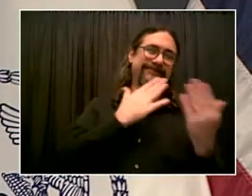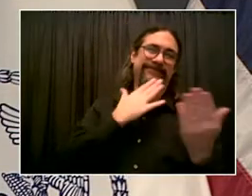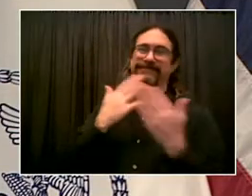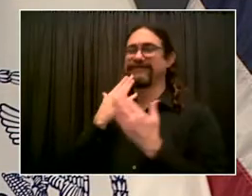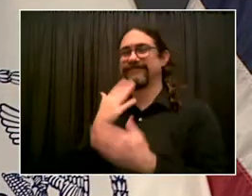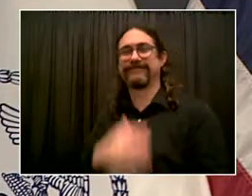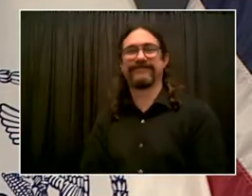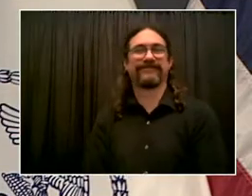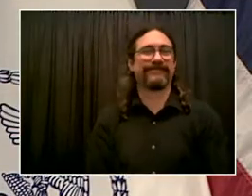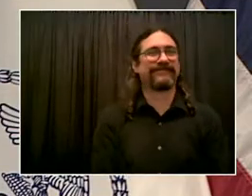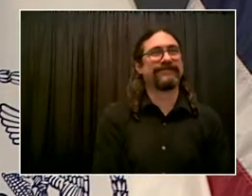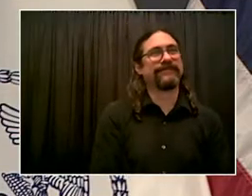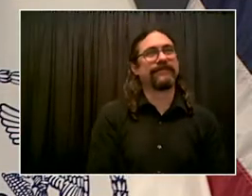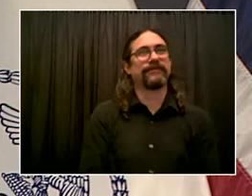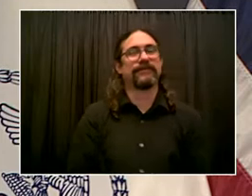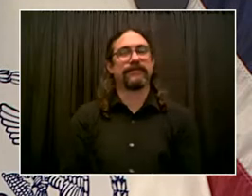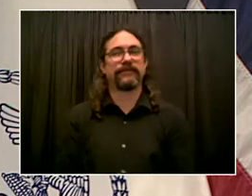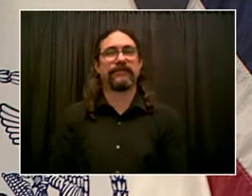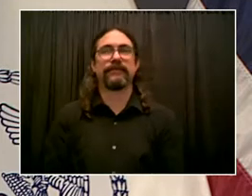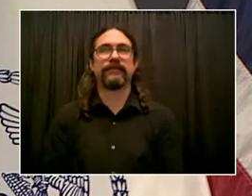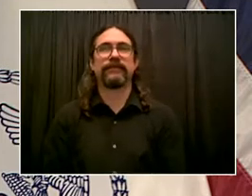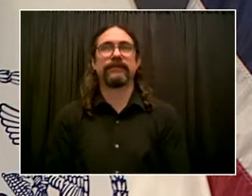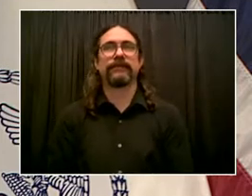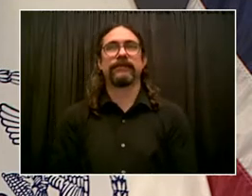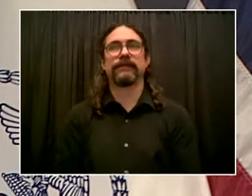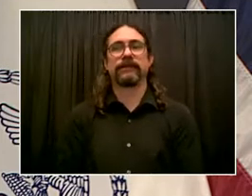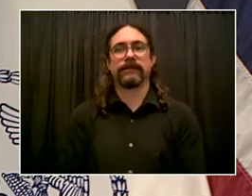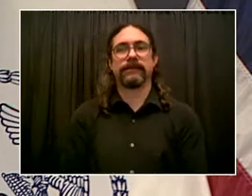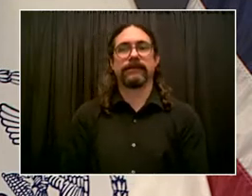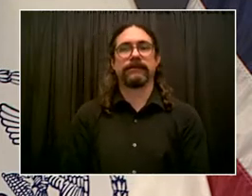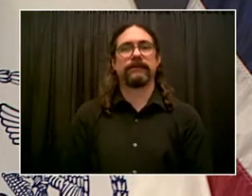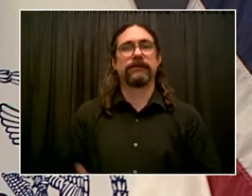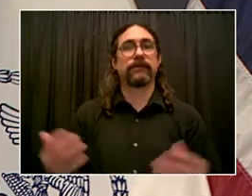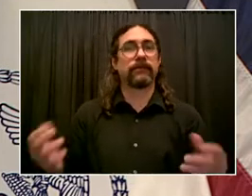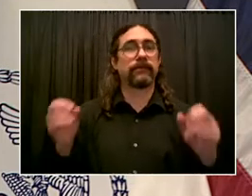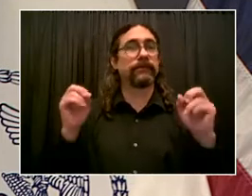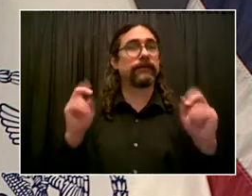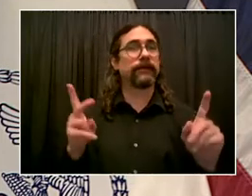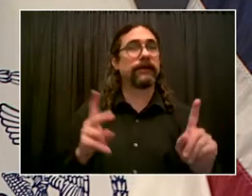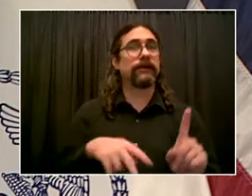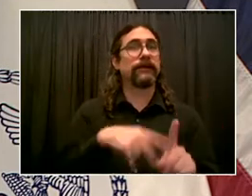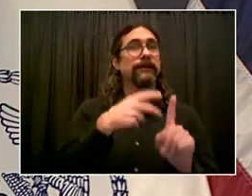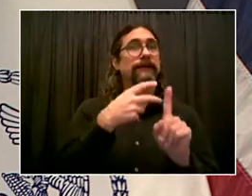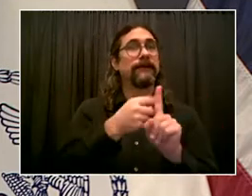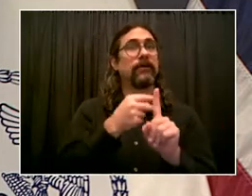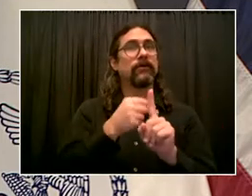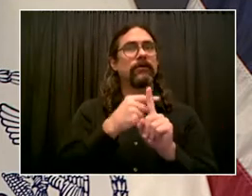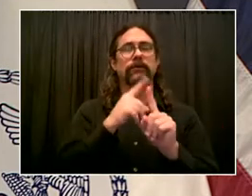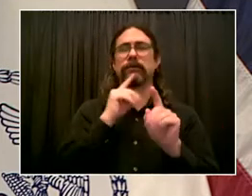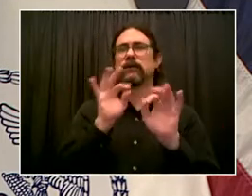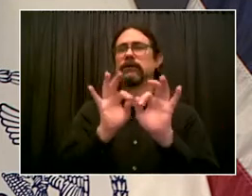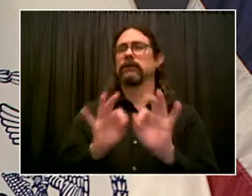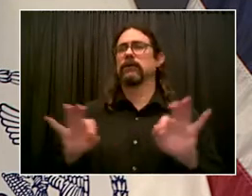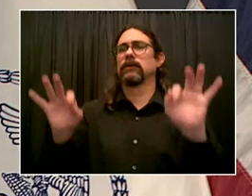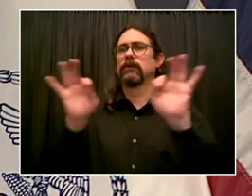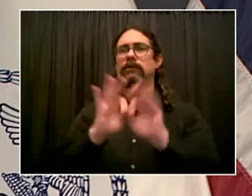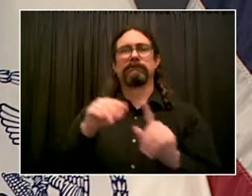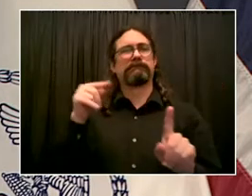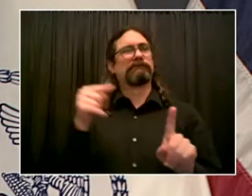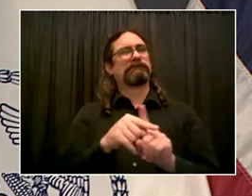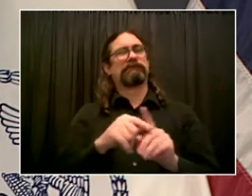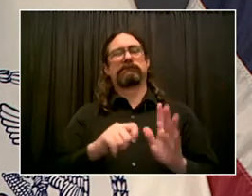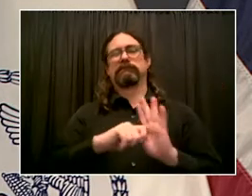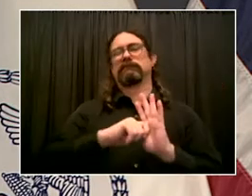again, vaccination key to fighting back the Delta variant, which is our challenge right now. We're preparing